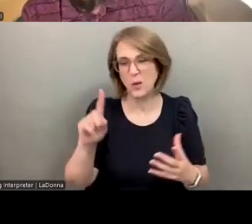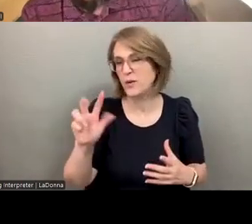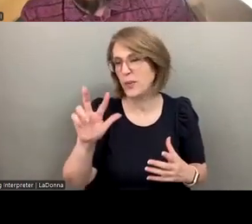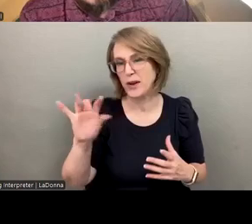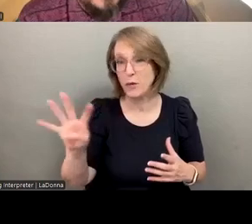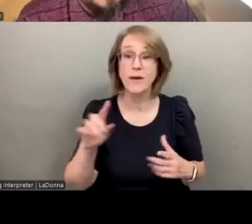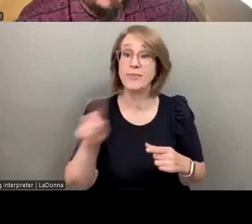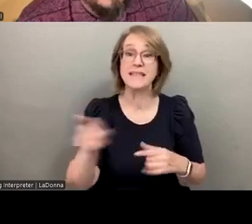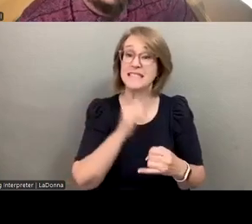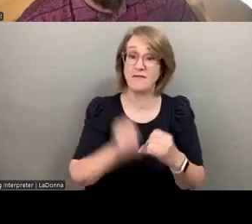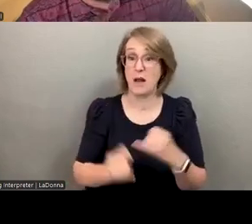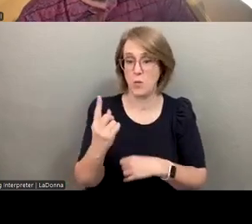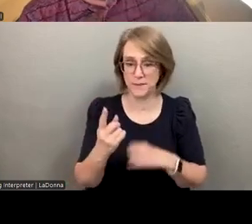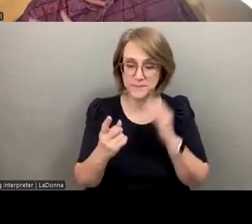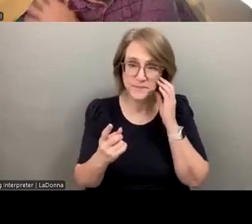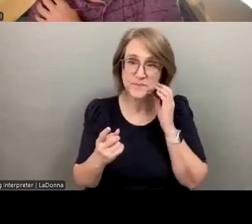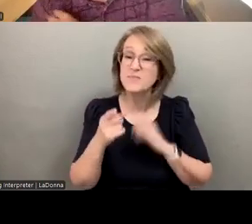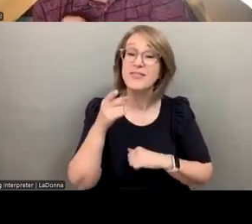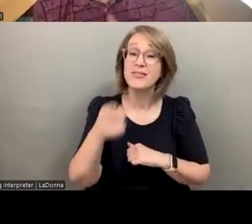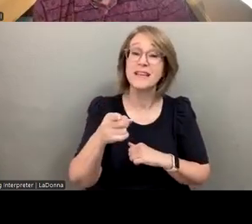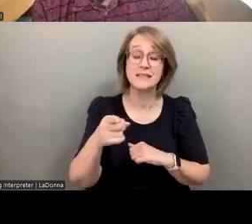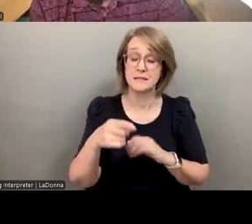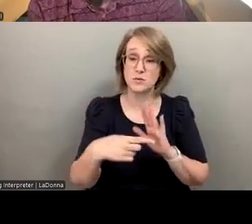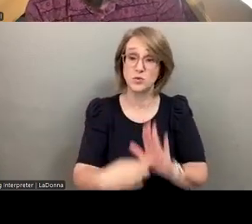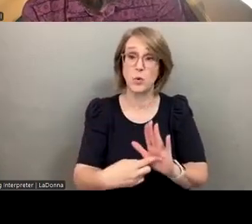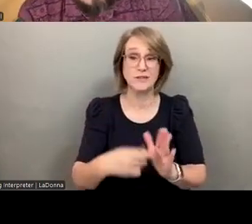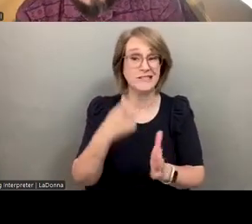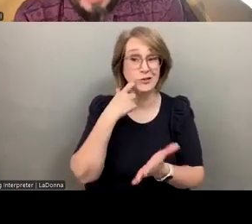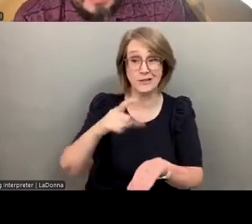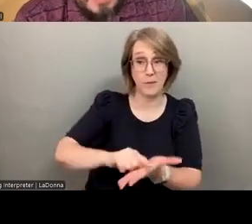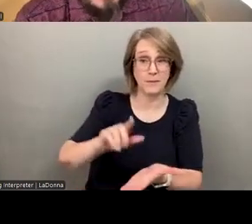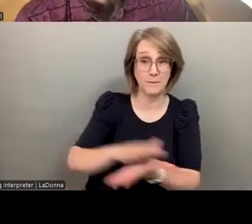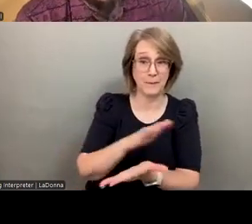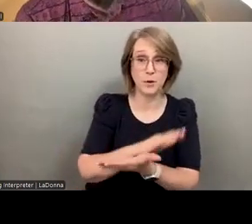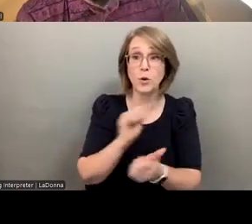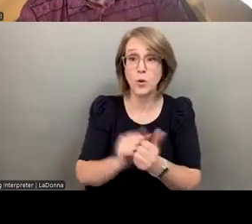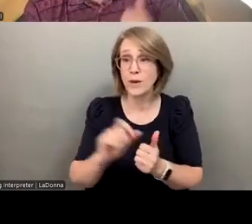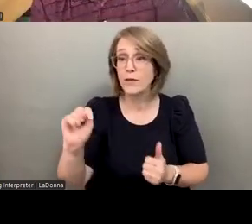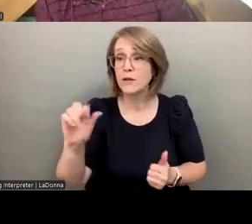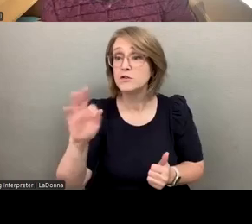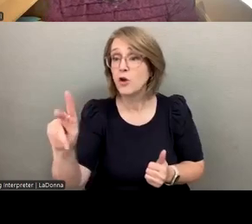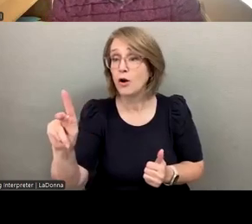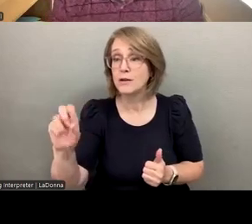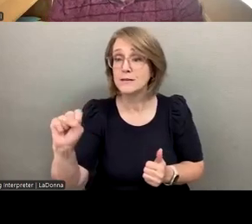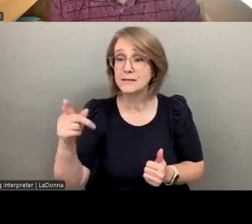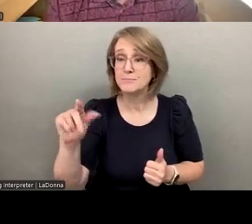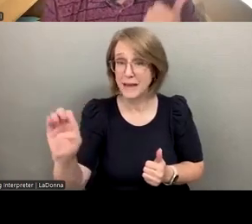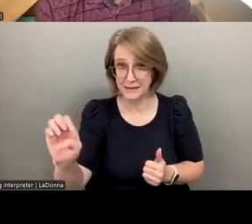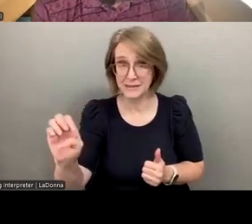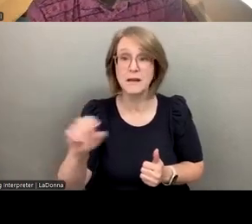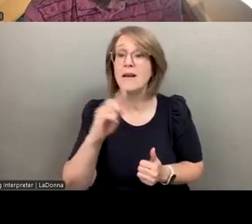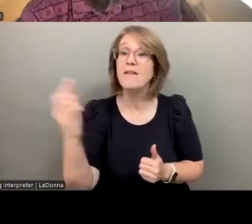This is the final slide I'll talk about here. So this is a paper we just published with Talkspace. This is around 5,000